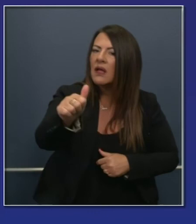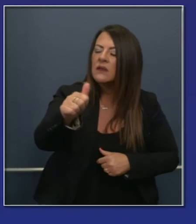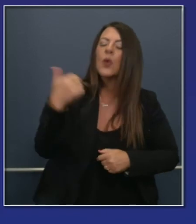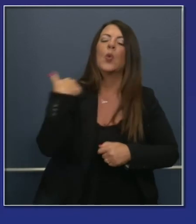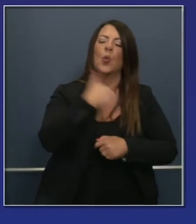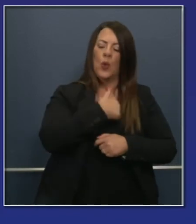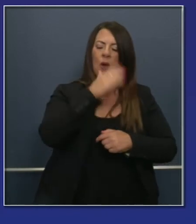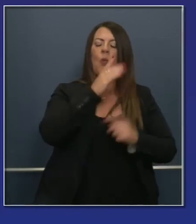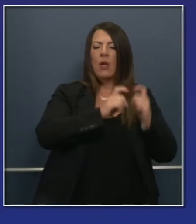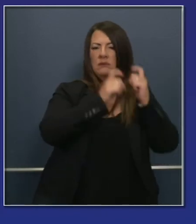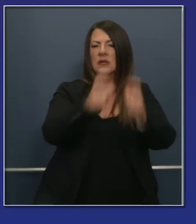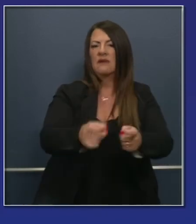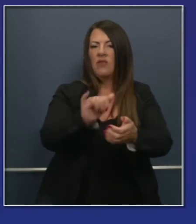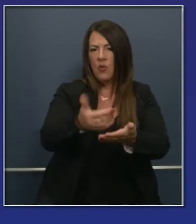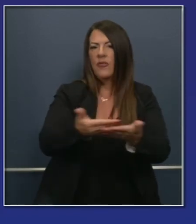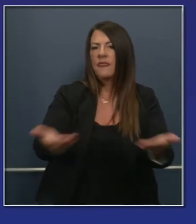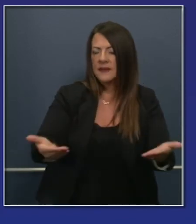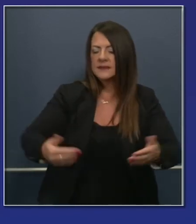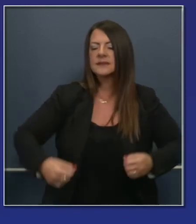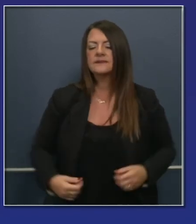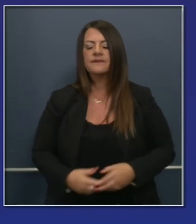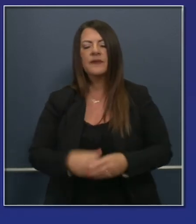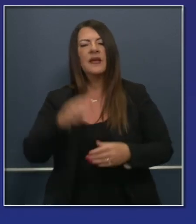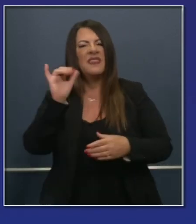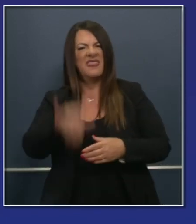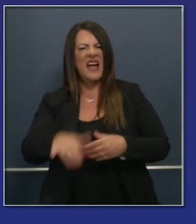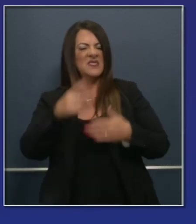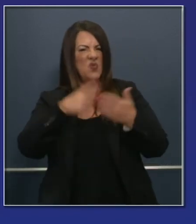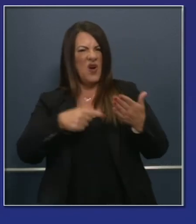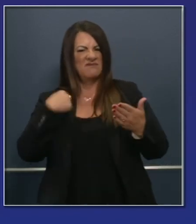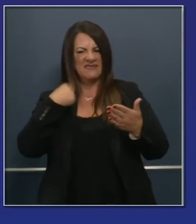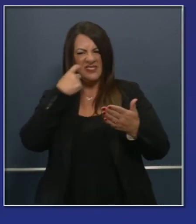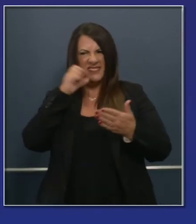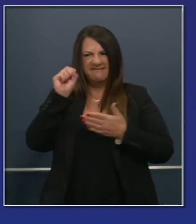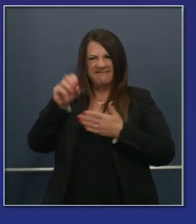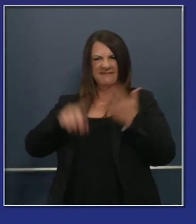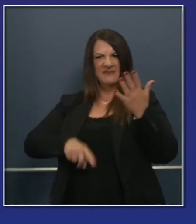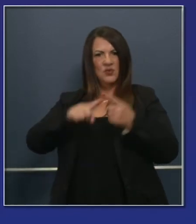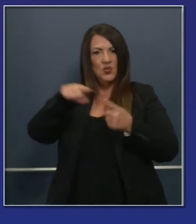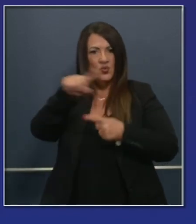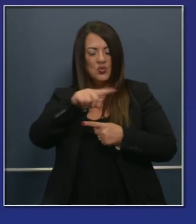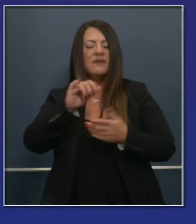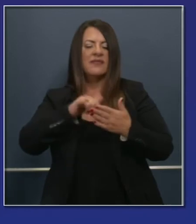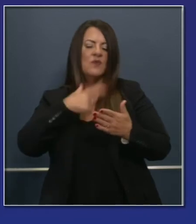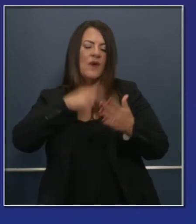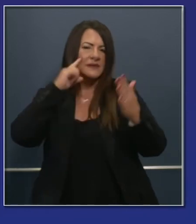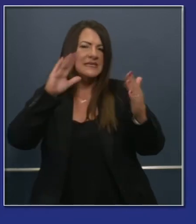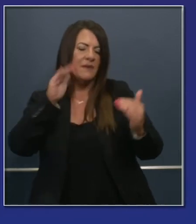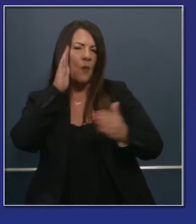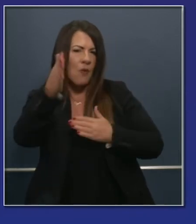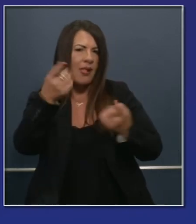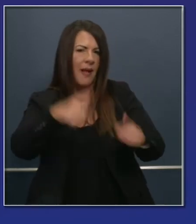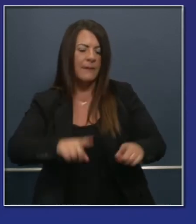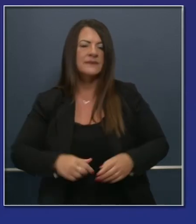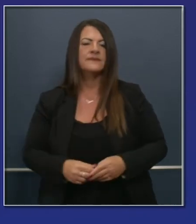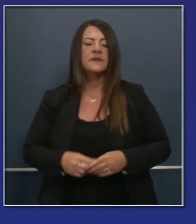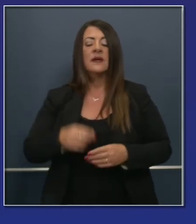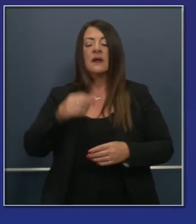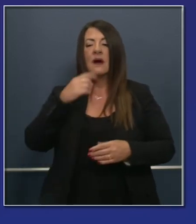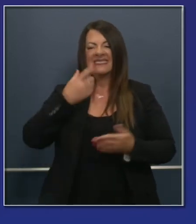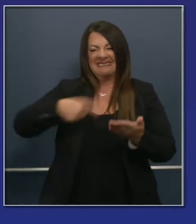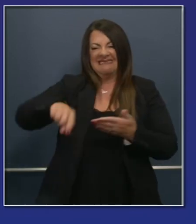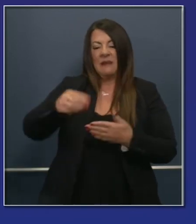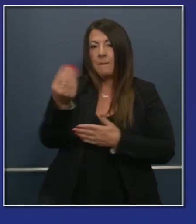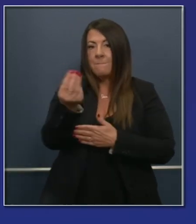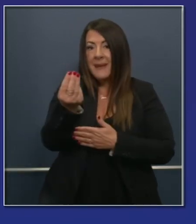move that said we're anticipating based upon the current analysis and we'll be coming out Monday with more detailed